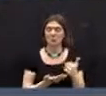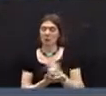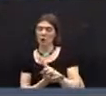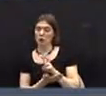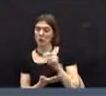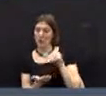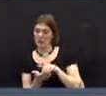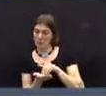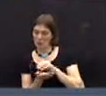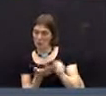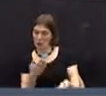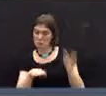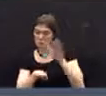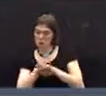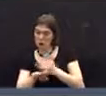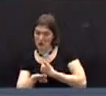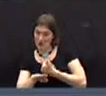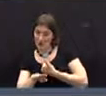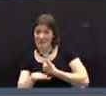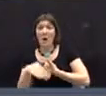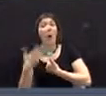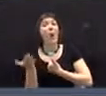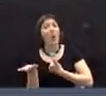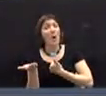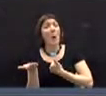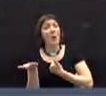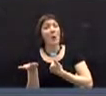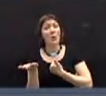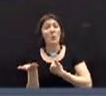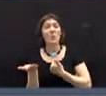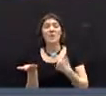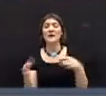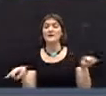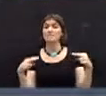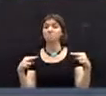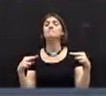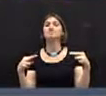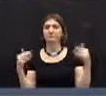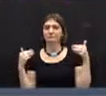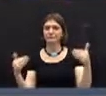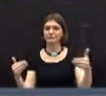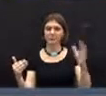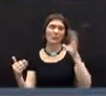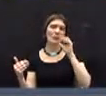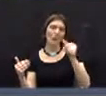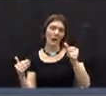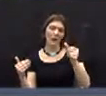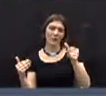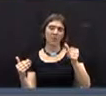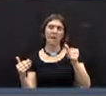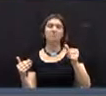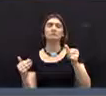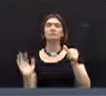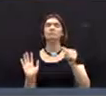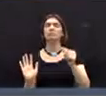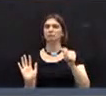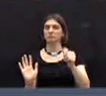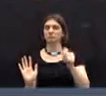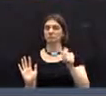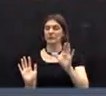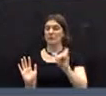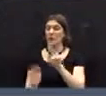,000 additional revenue. And so what we decided to do was to leave the